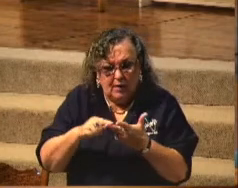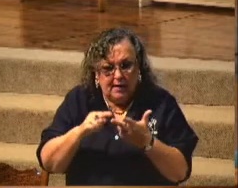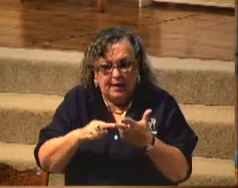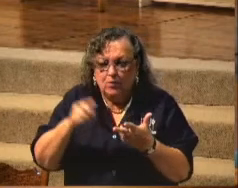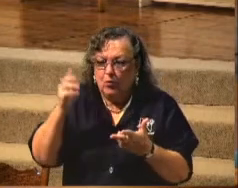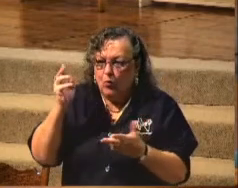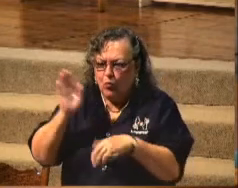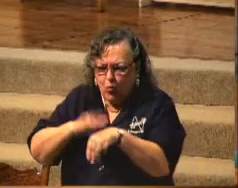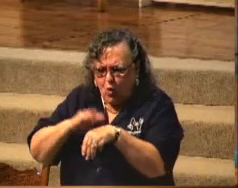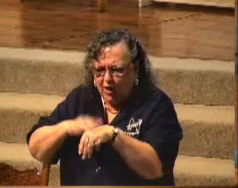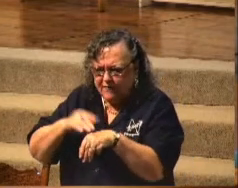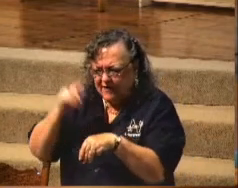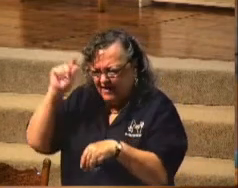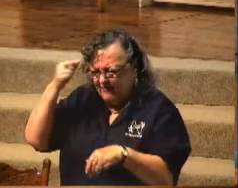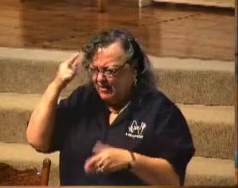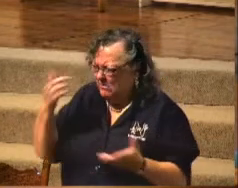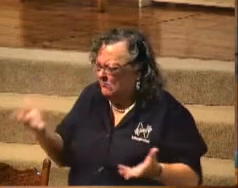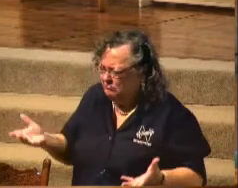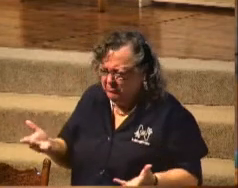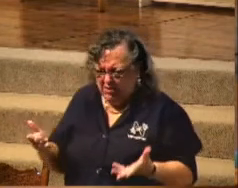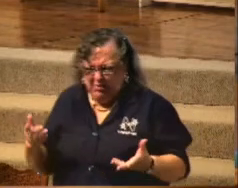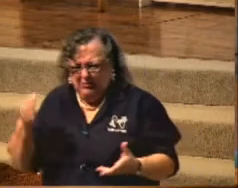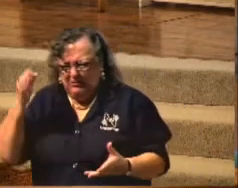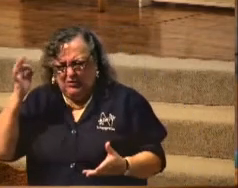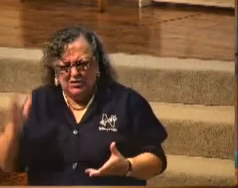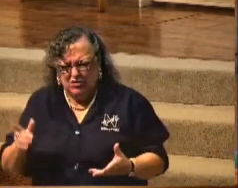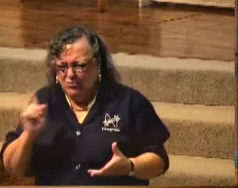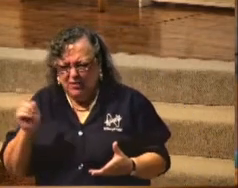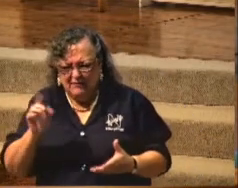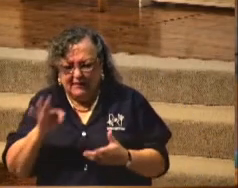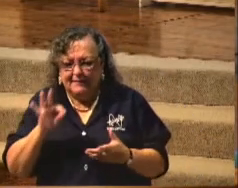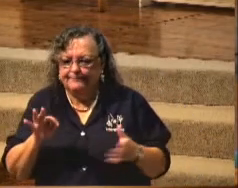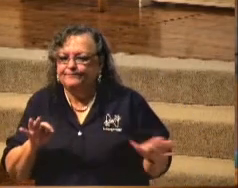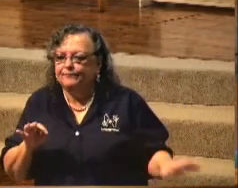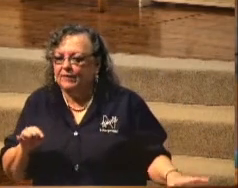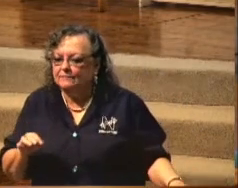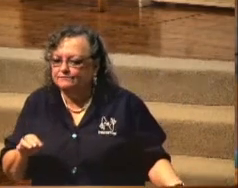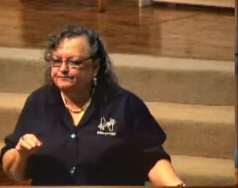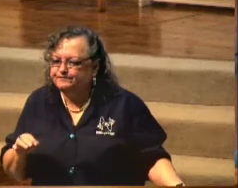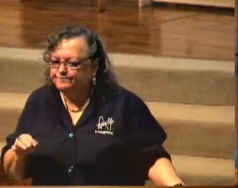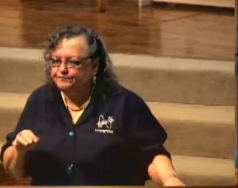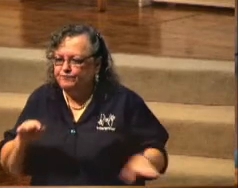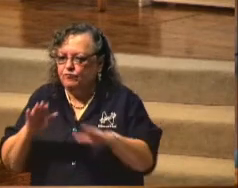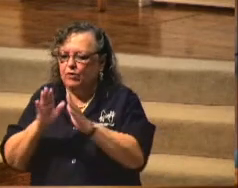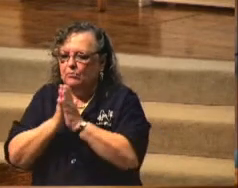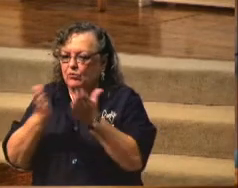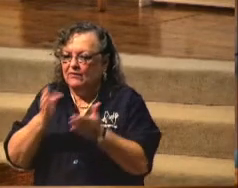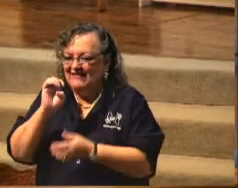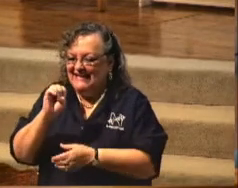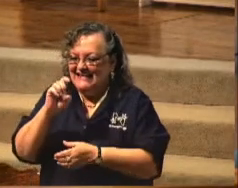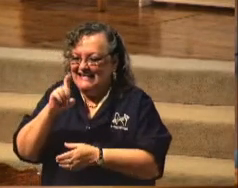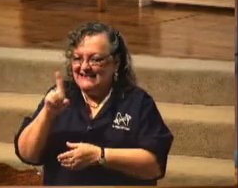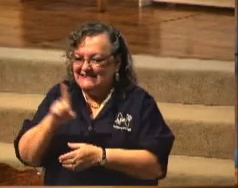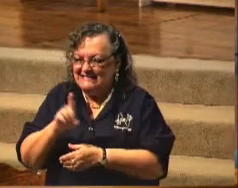the government. You say, well, preacher, where is that found? Turn with me to the book of Ezekiel, if you will.